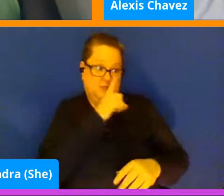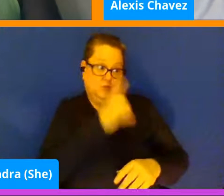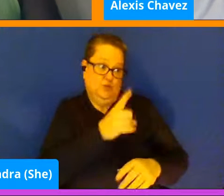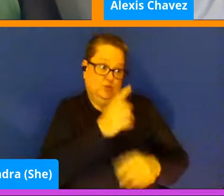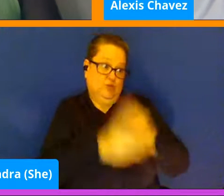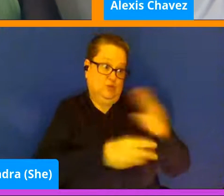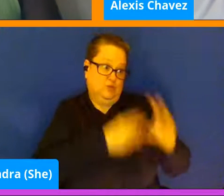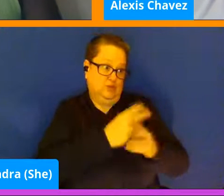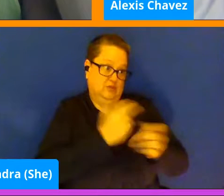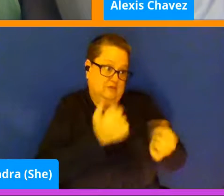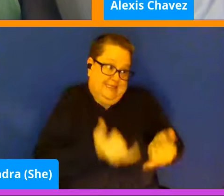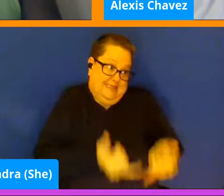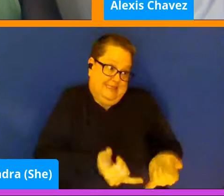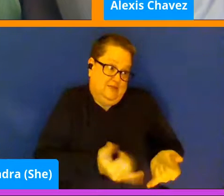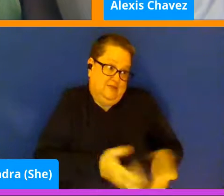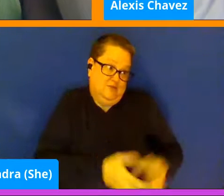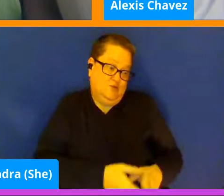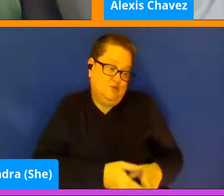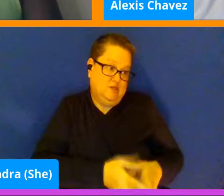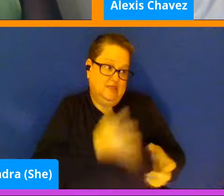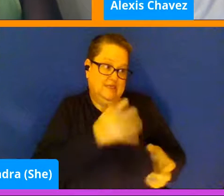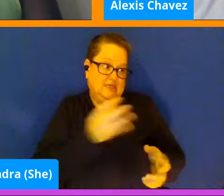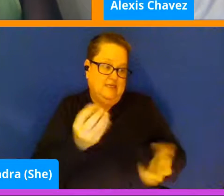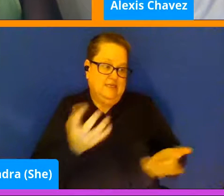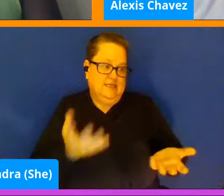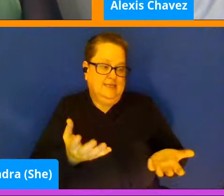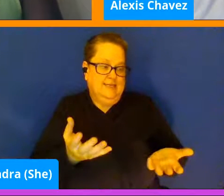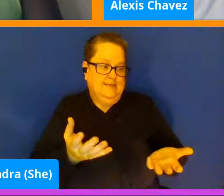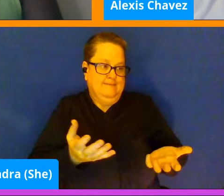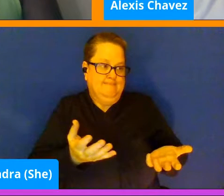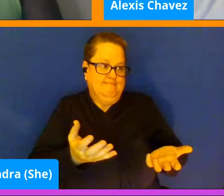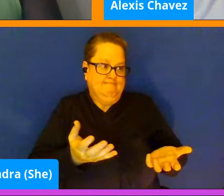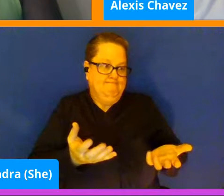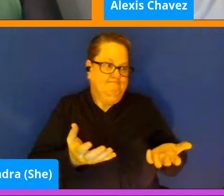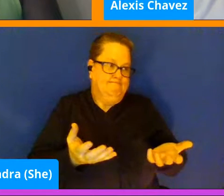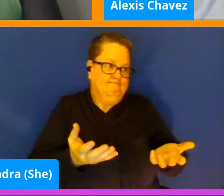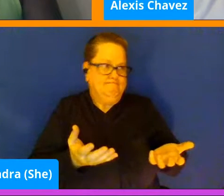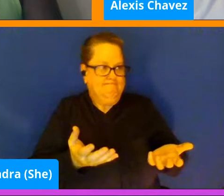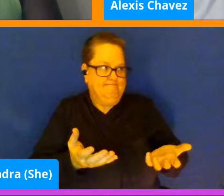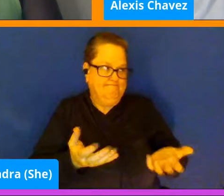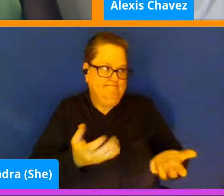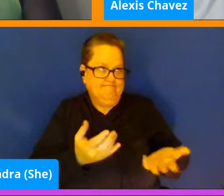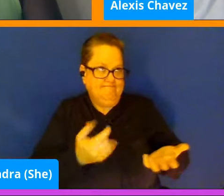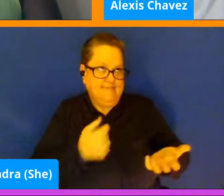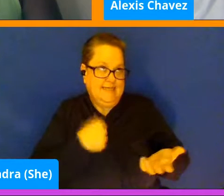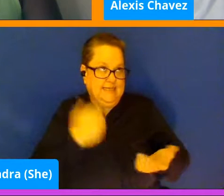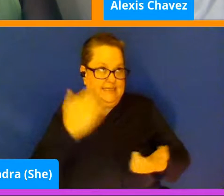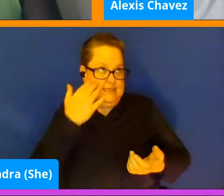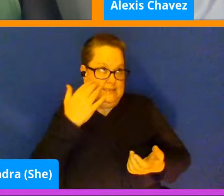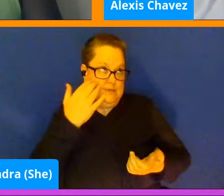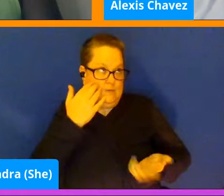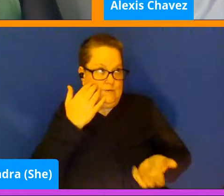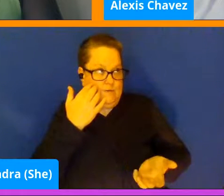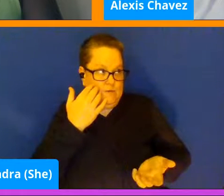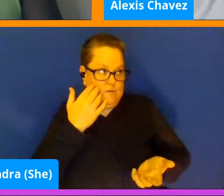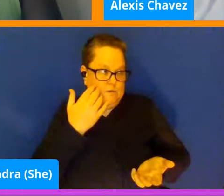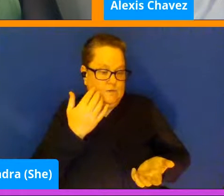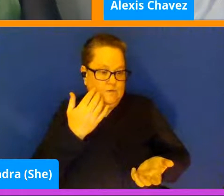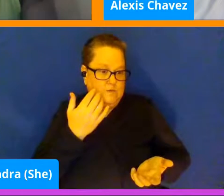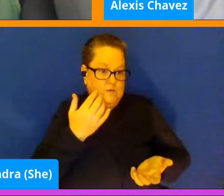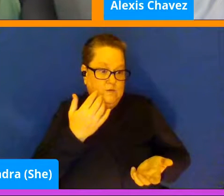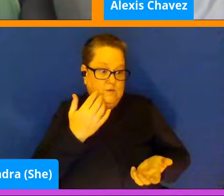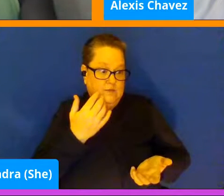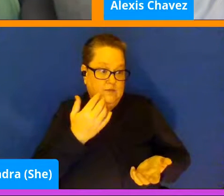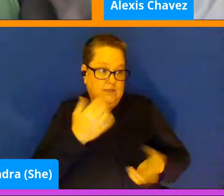so many of us out there. And I know for folks, me included,